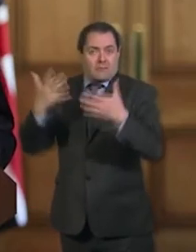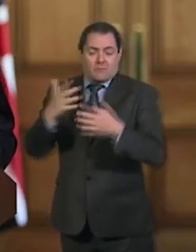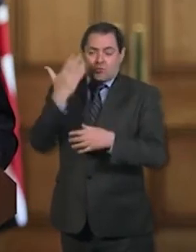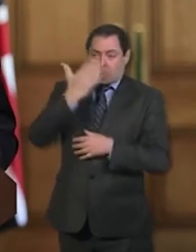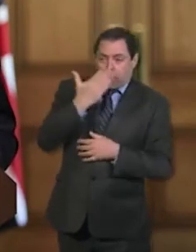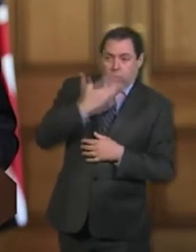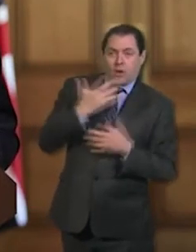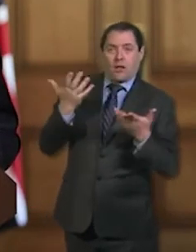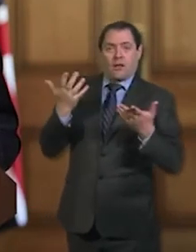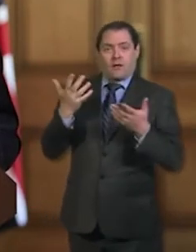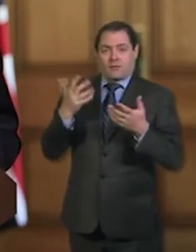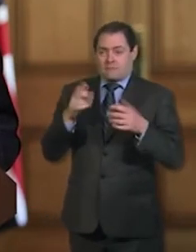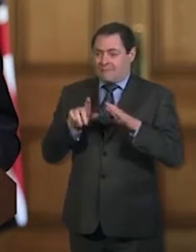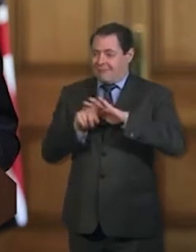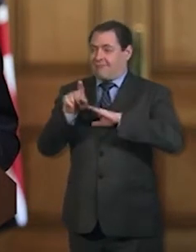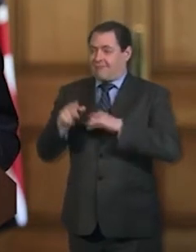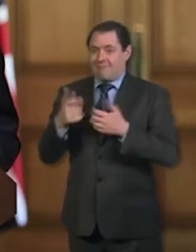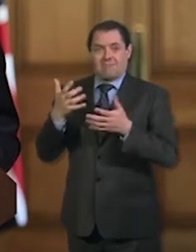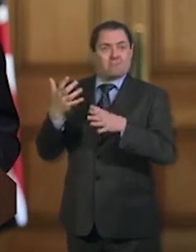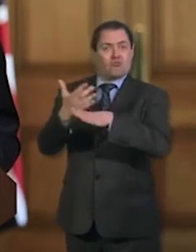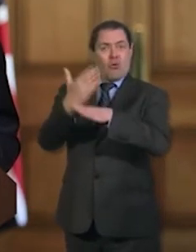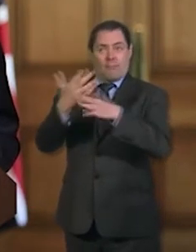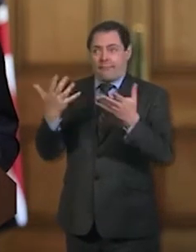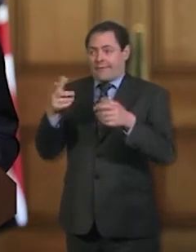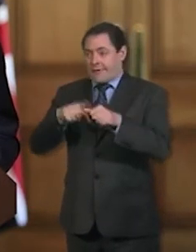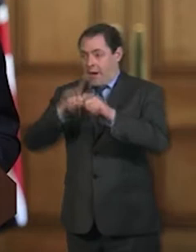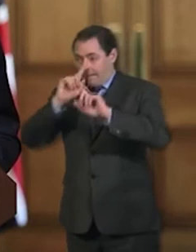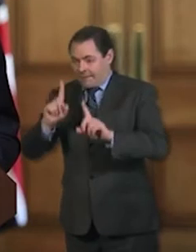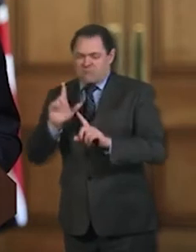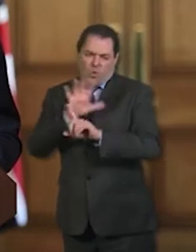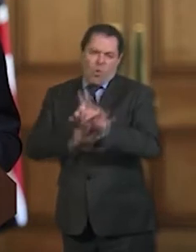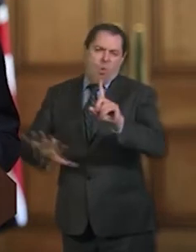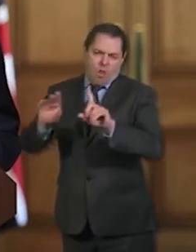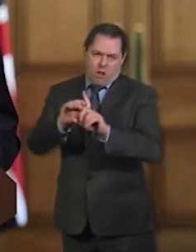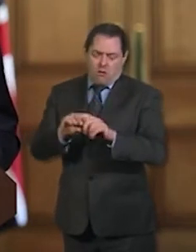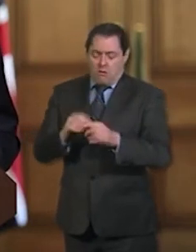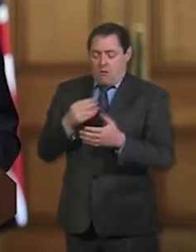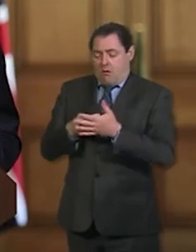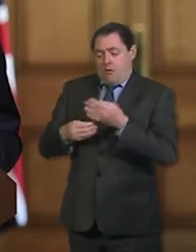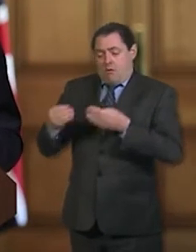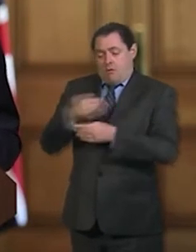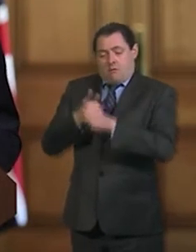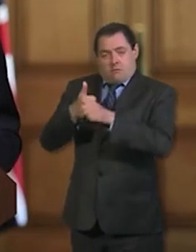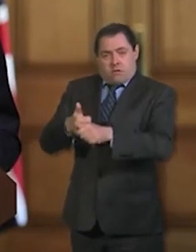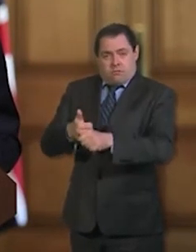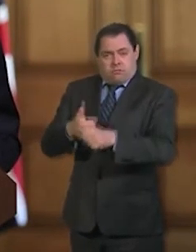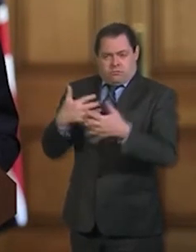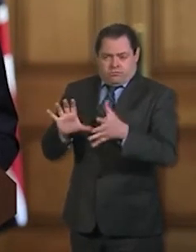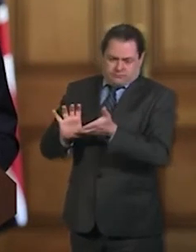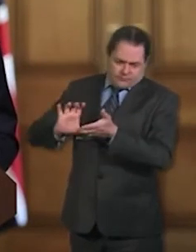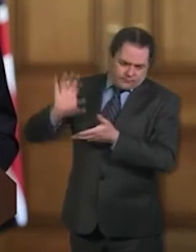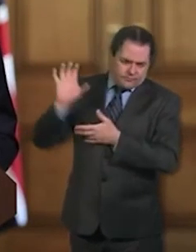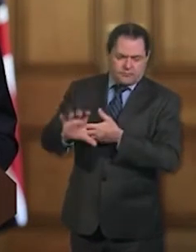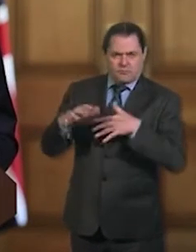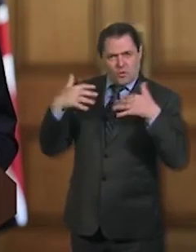amount of economic support that we've put into the economy is unprecedented, with the furlough scheme one of the most